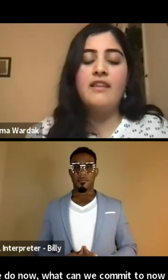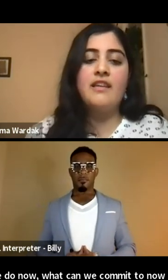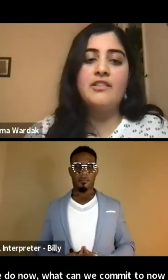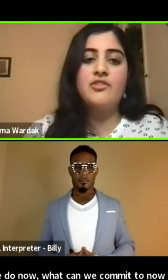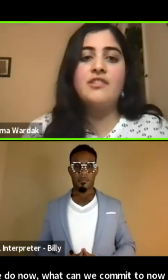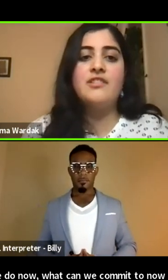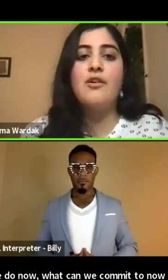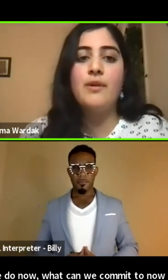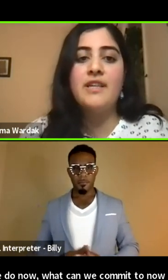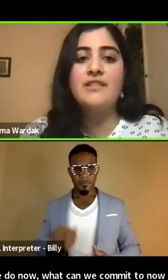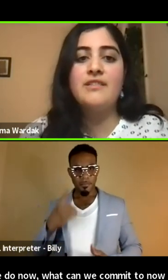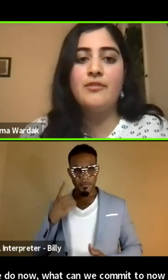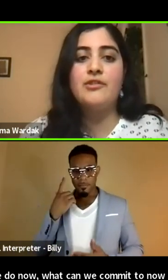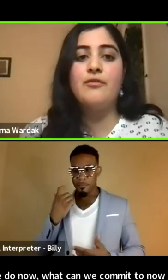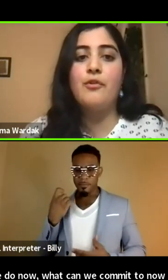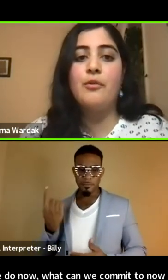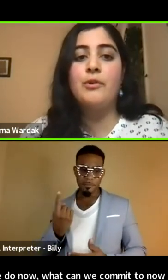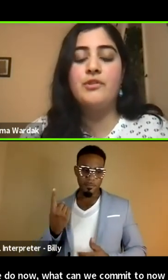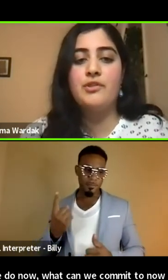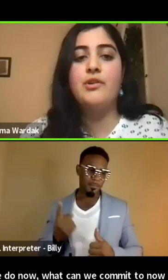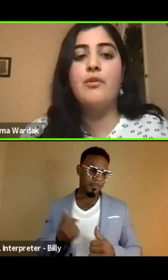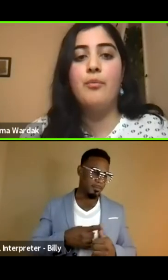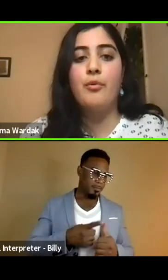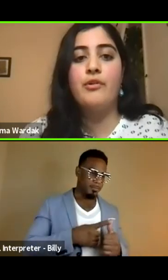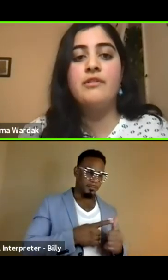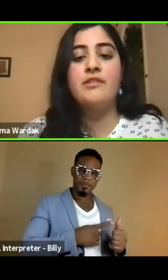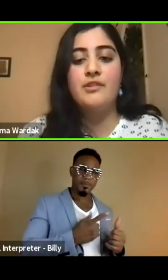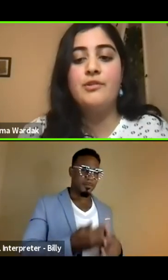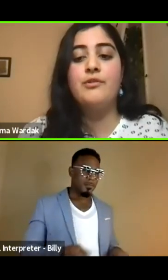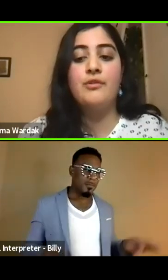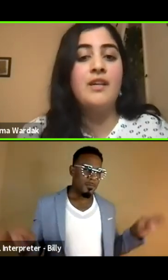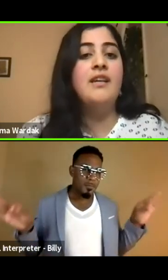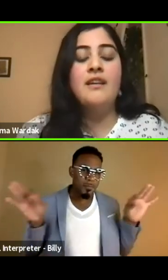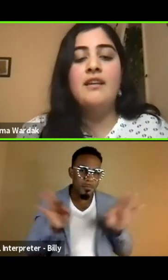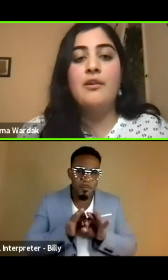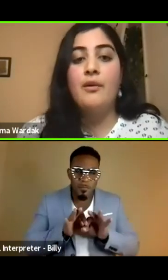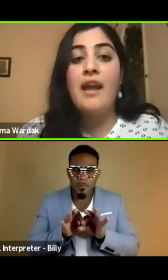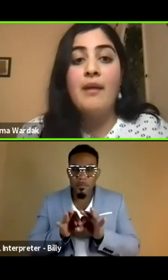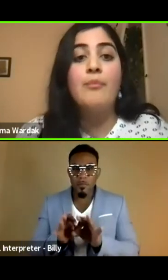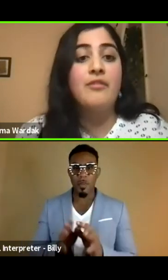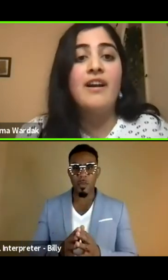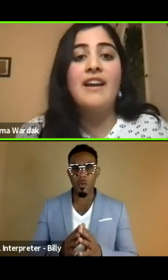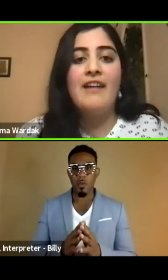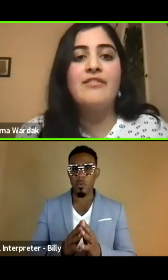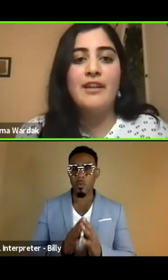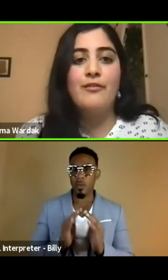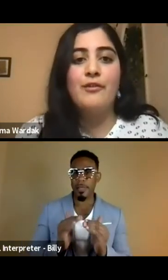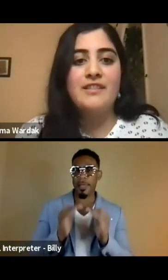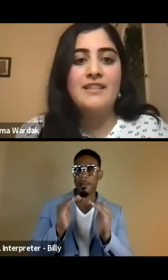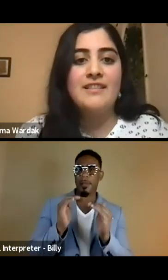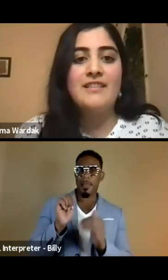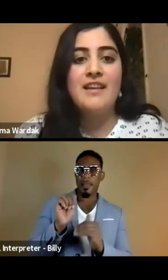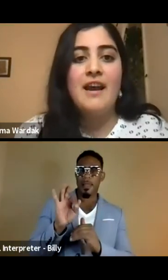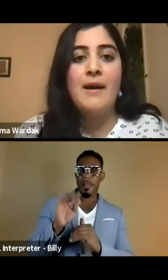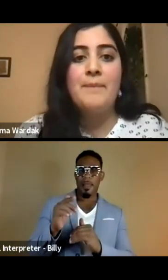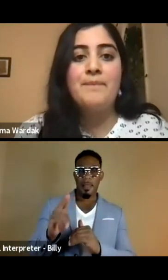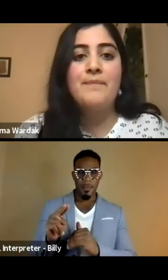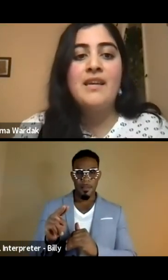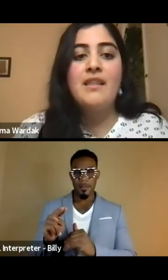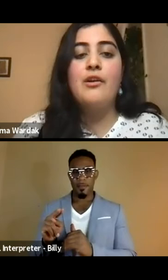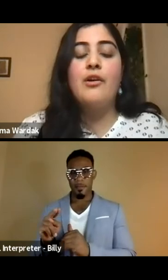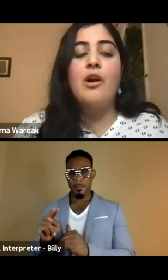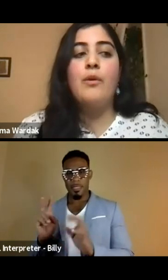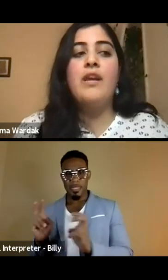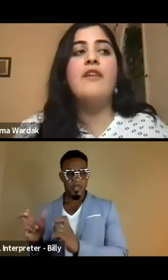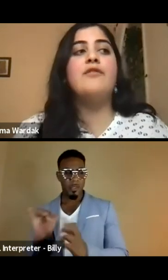I think it's just always first and foremost, so important to, you know, amplify Afghan is, um,